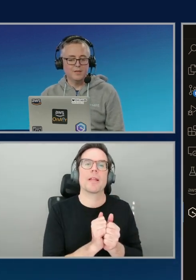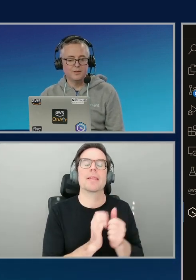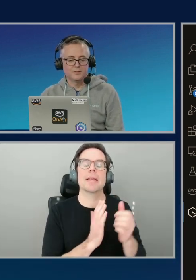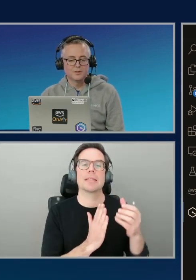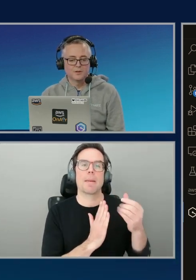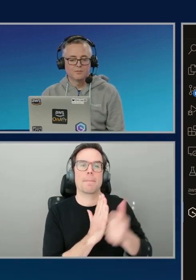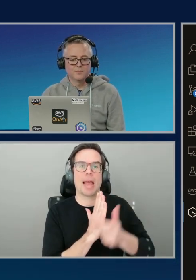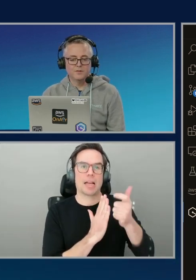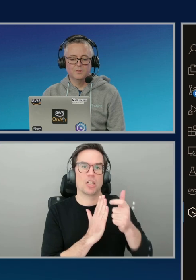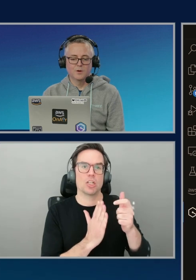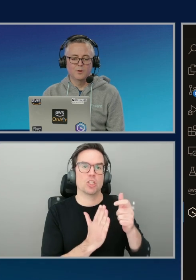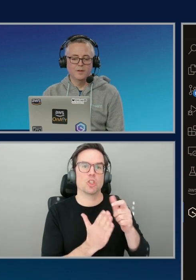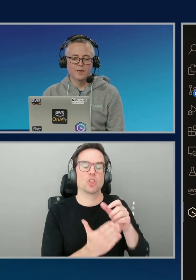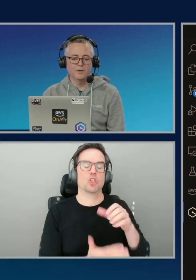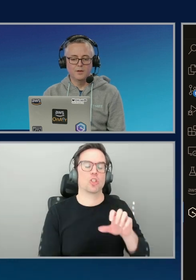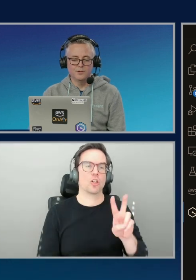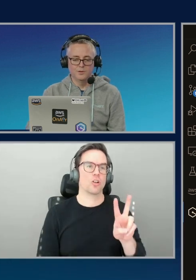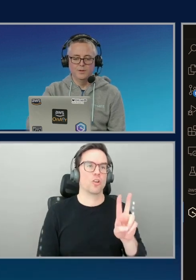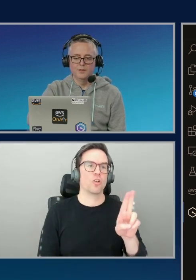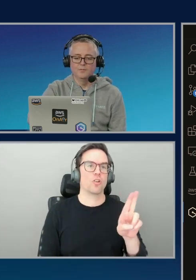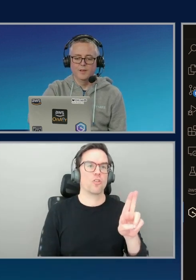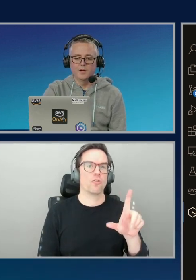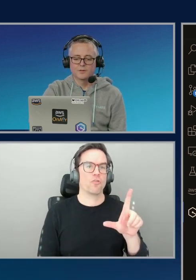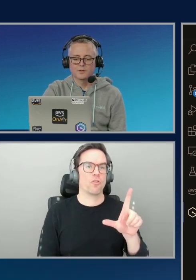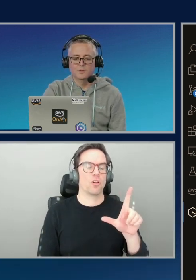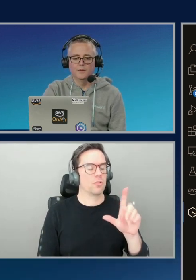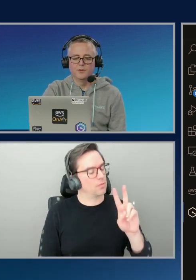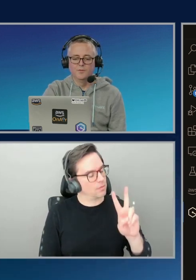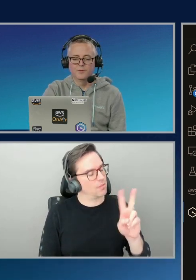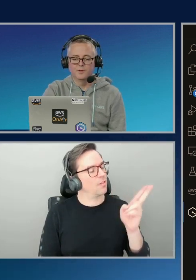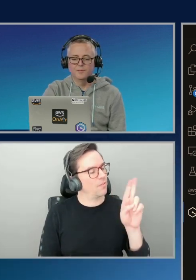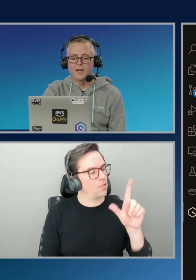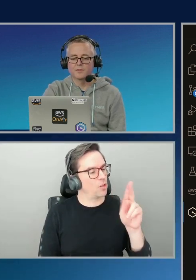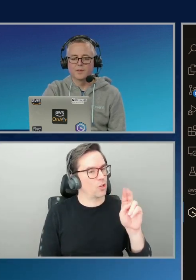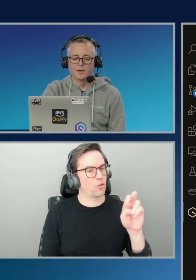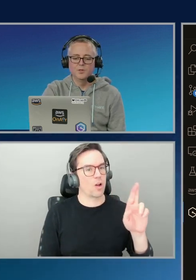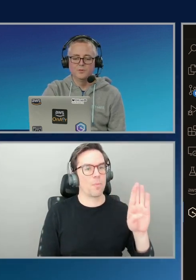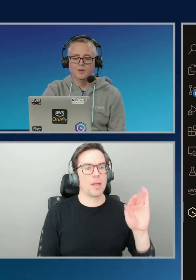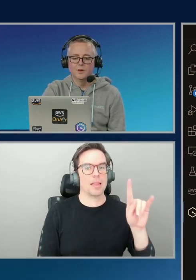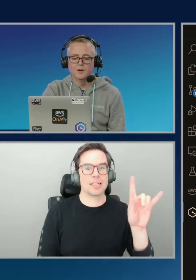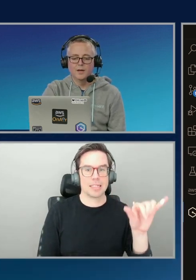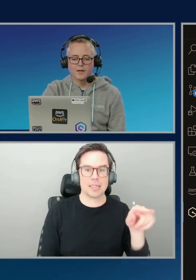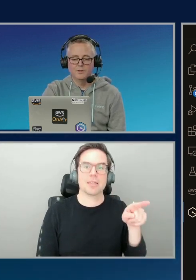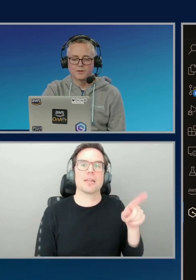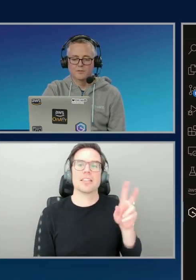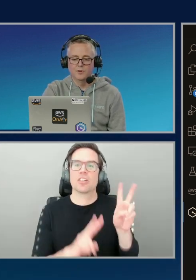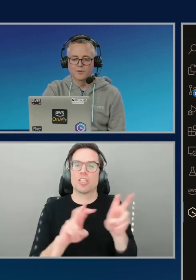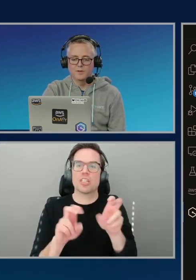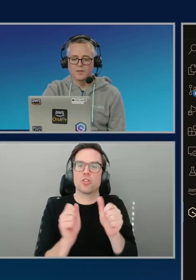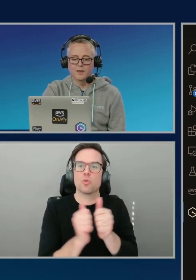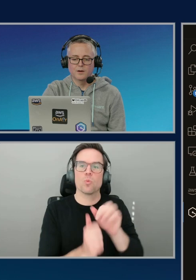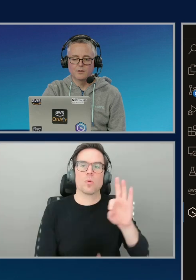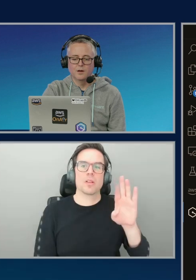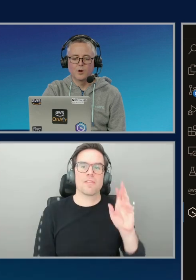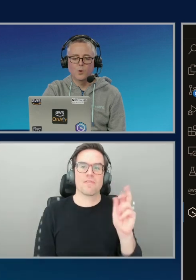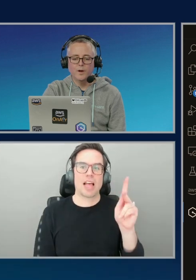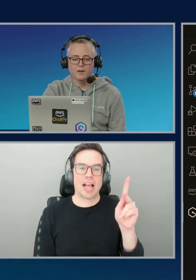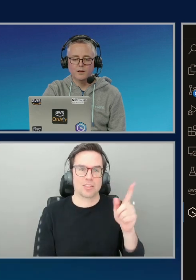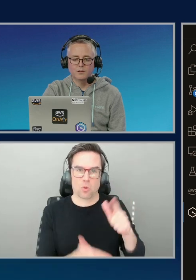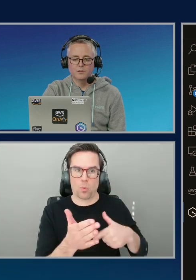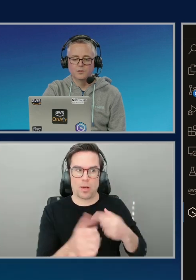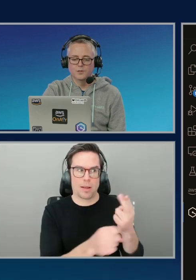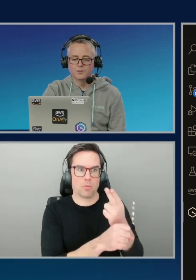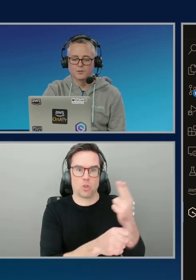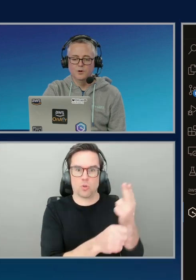so in this case, this is calling out an issue in flask and this version of flask that I'm using. And I can just hover over it to get a